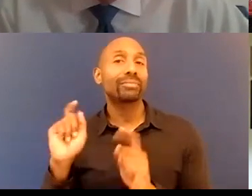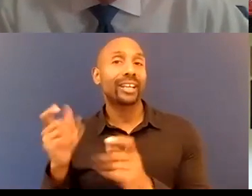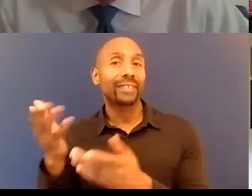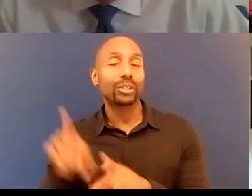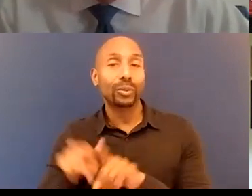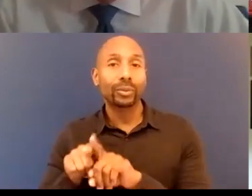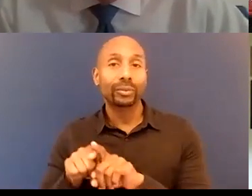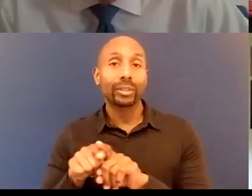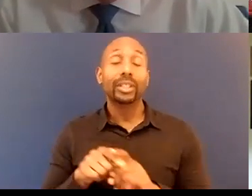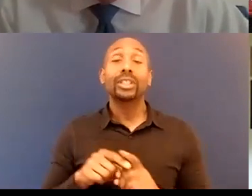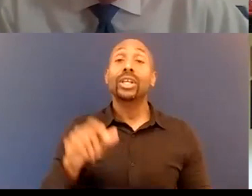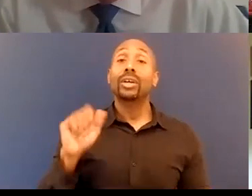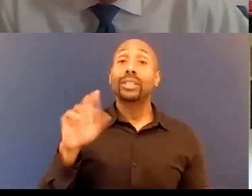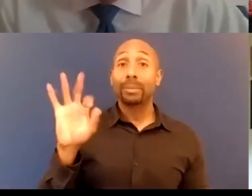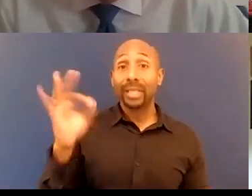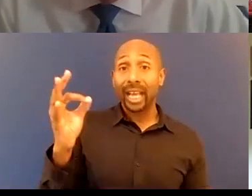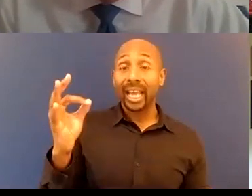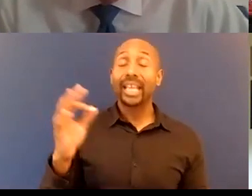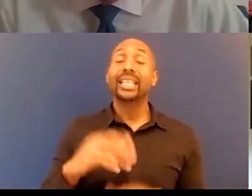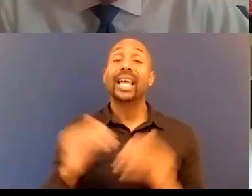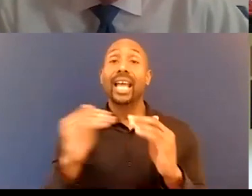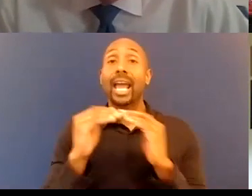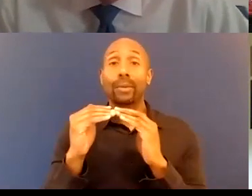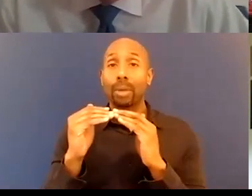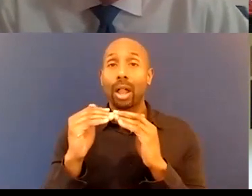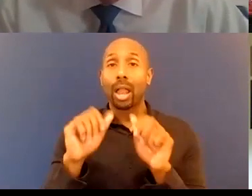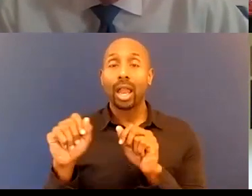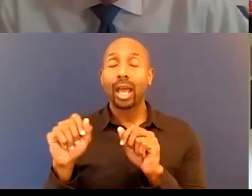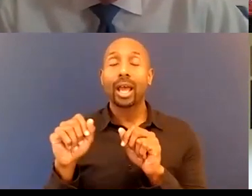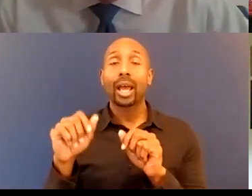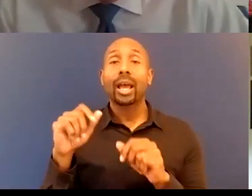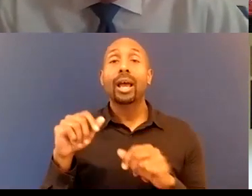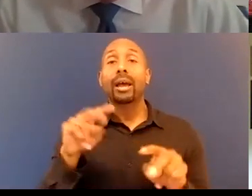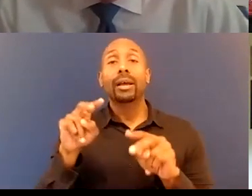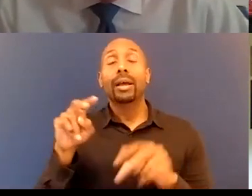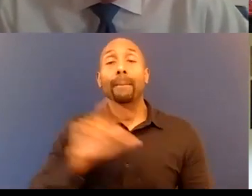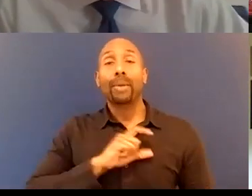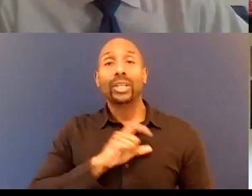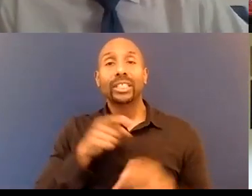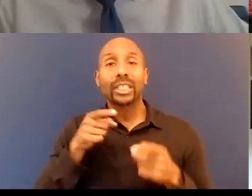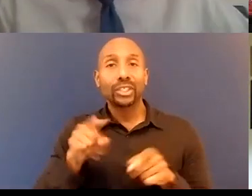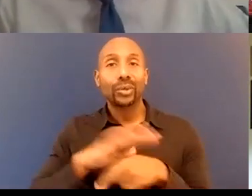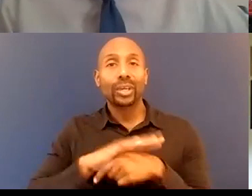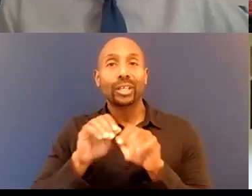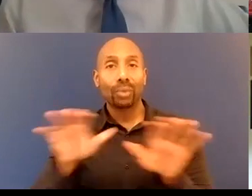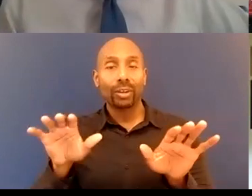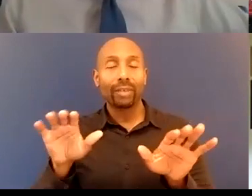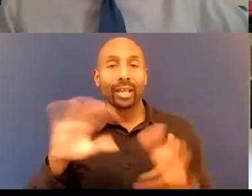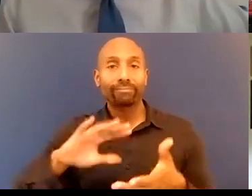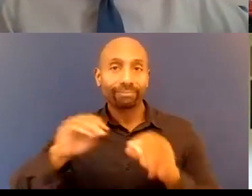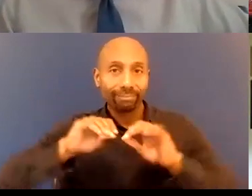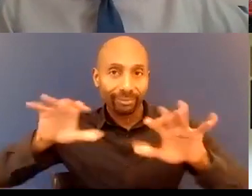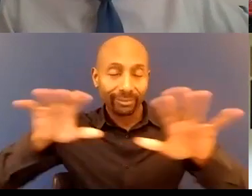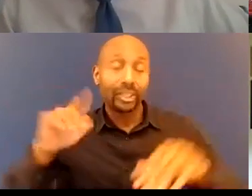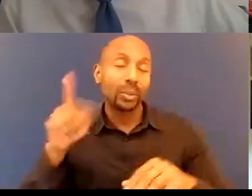throughout the coronavirus pandemic you'll be receiving emails updates on that program on that program over